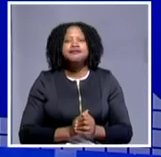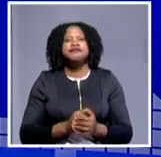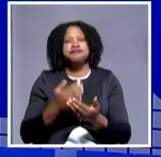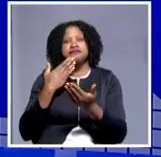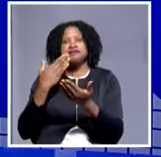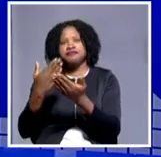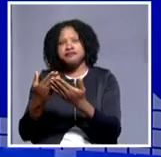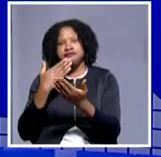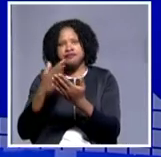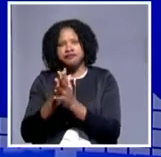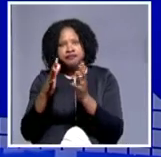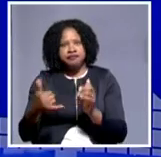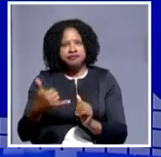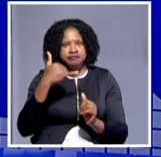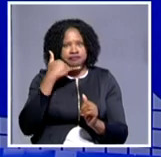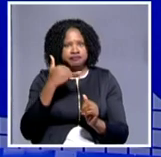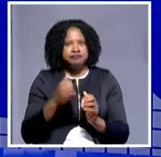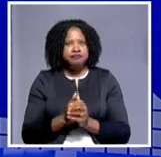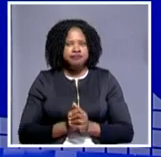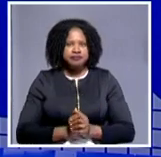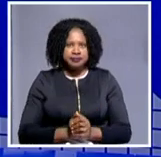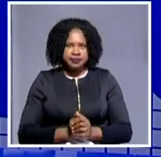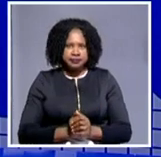you so much for your time. Highly appreciate it. Thank you very much.